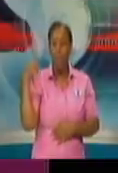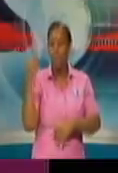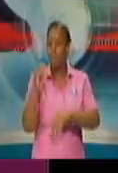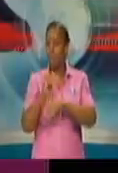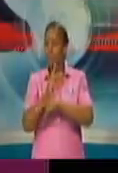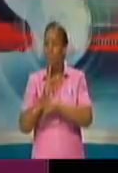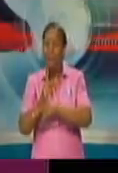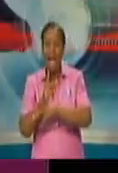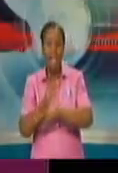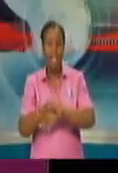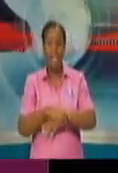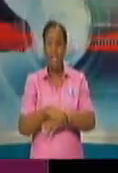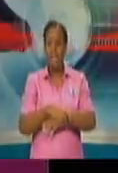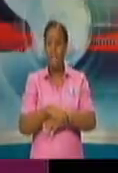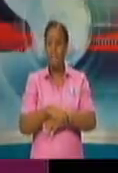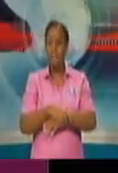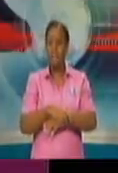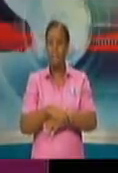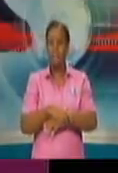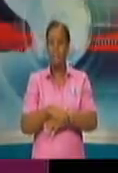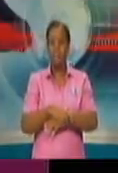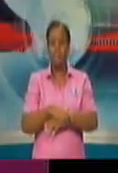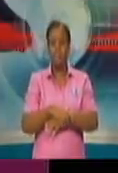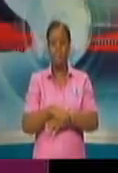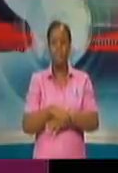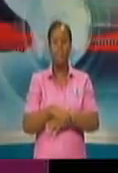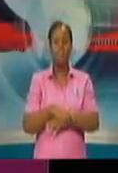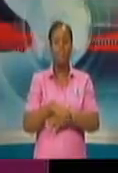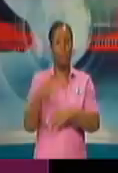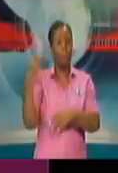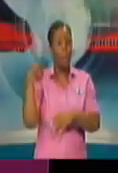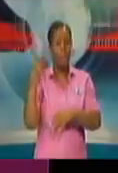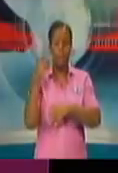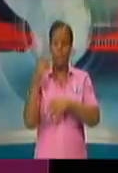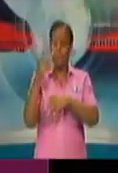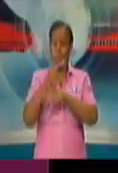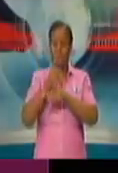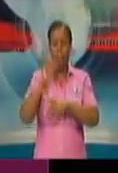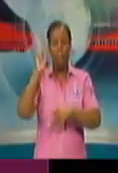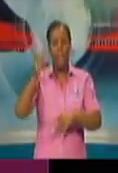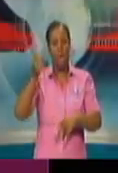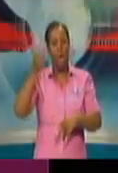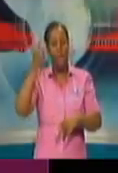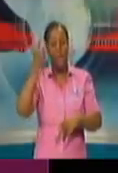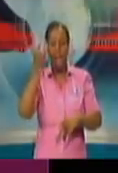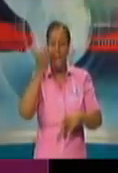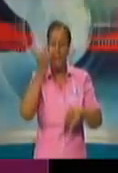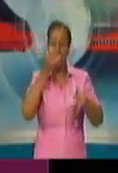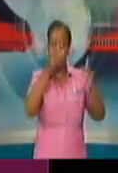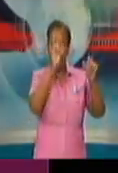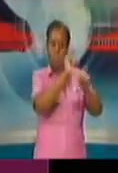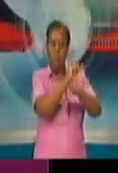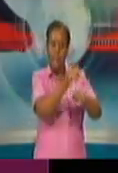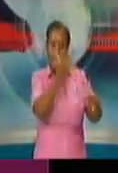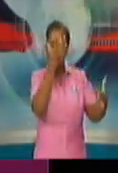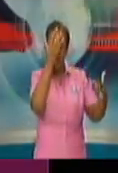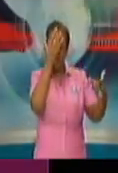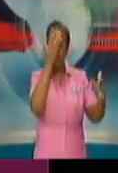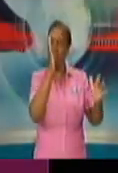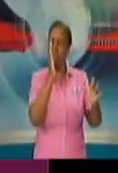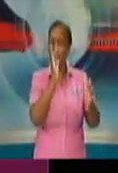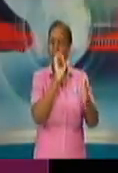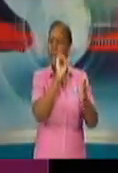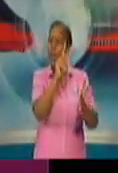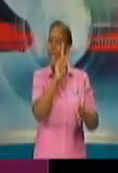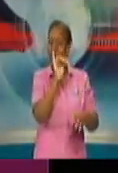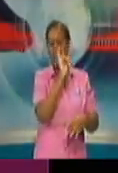really speak and have a close communication with your employees, that if you are ill, to stay home. That